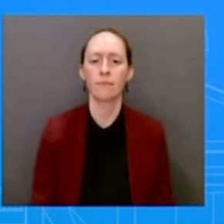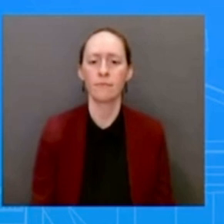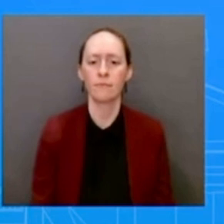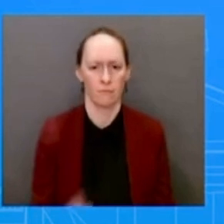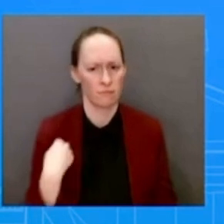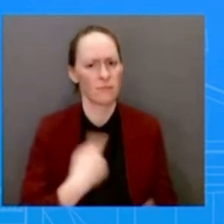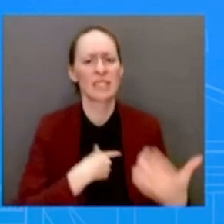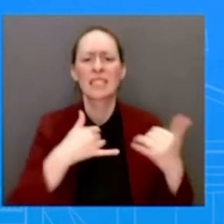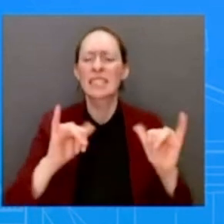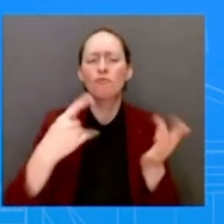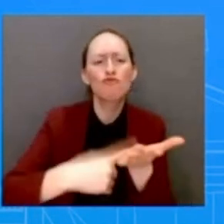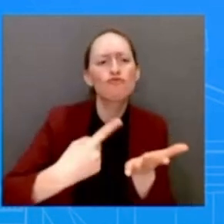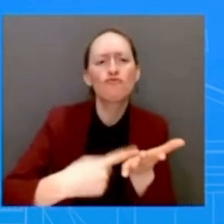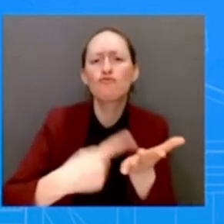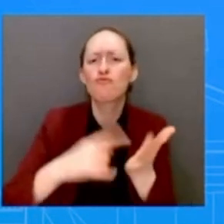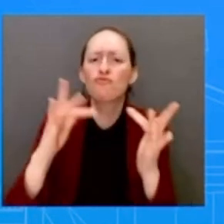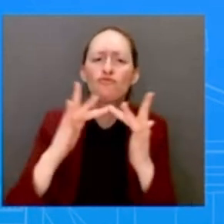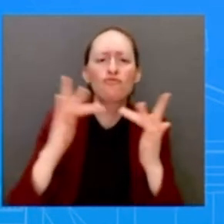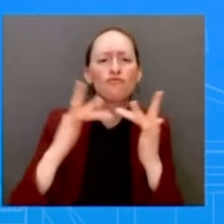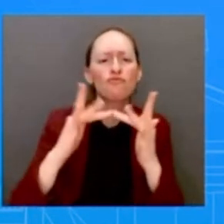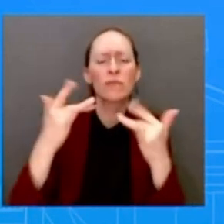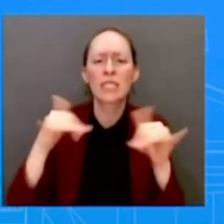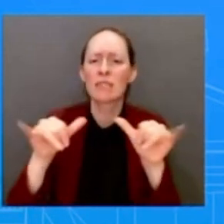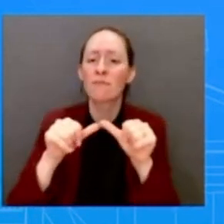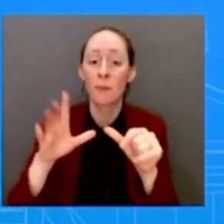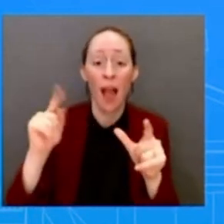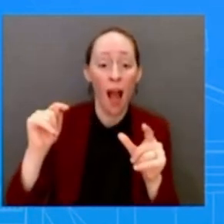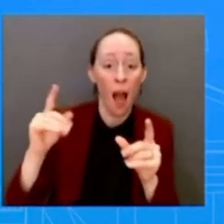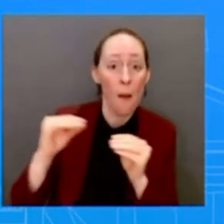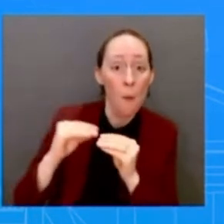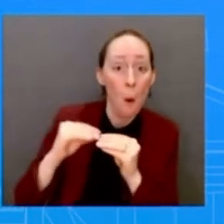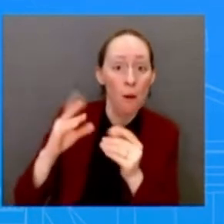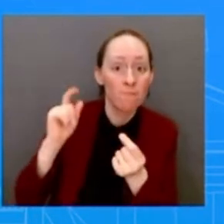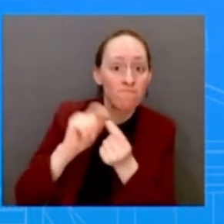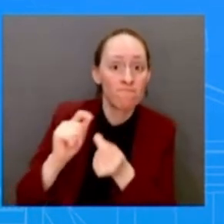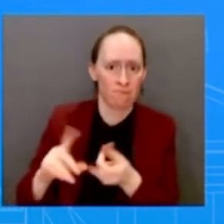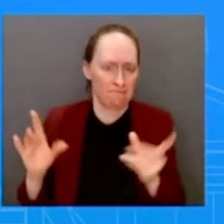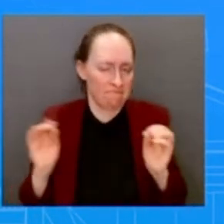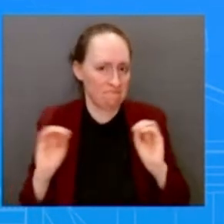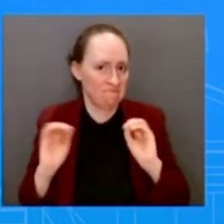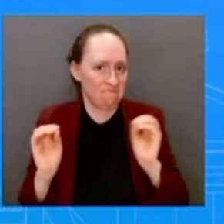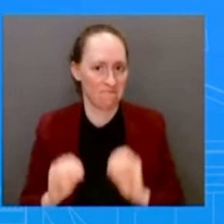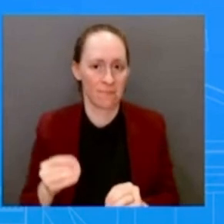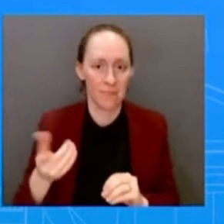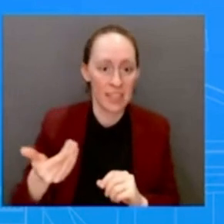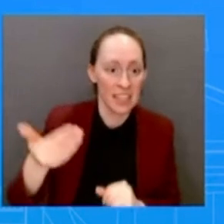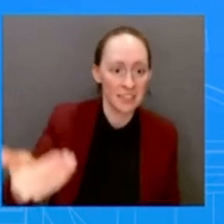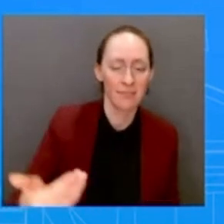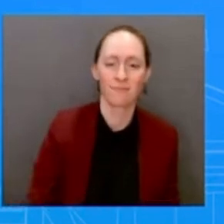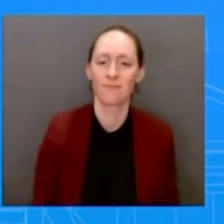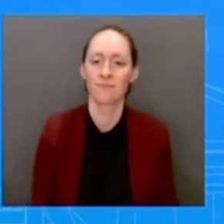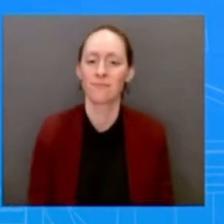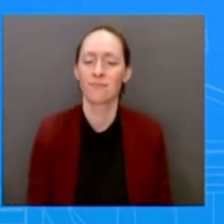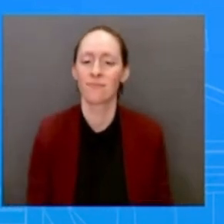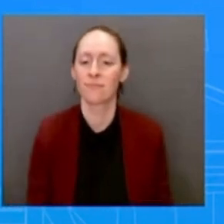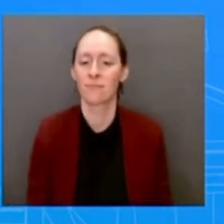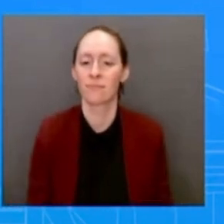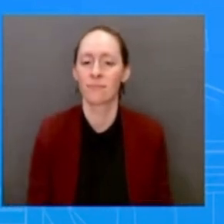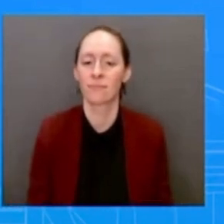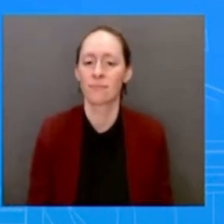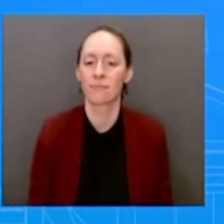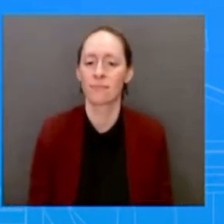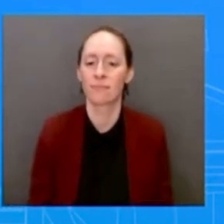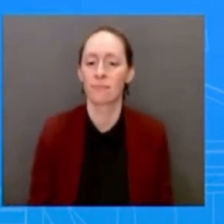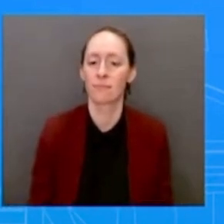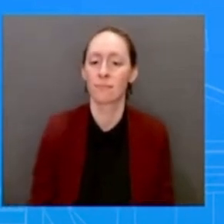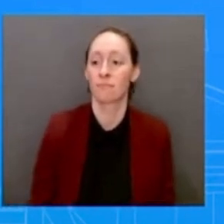next with that. But we think the Inflation Reduction Act is incredibly important to the American people, to our taxpayers.